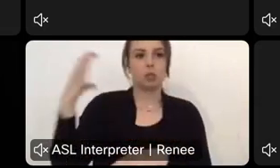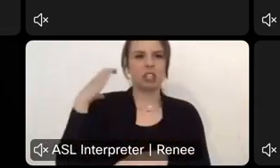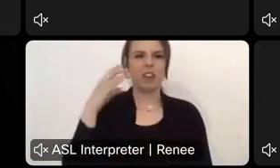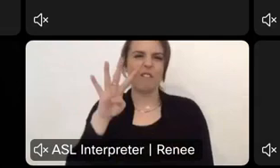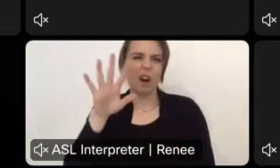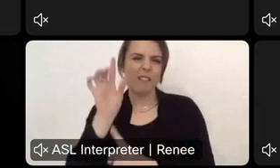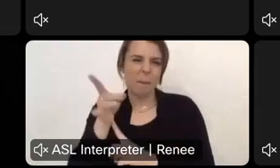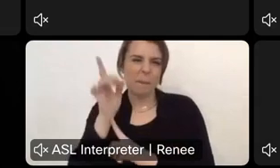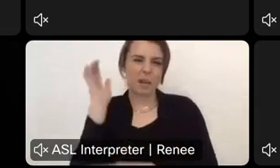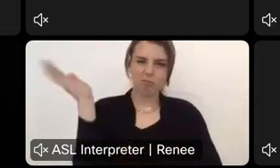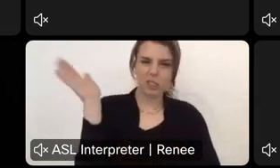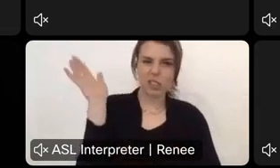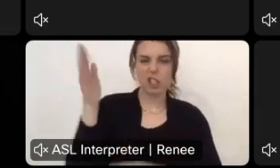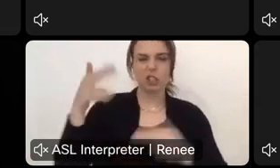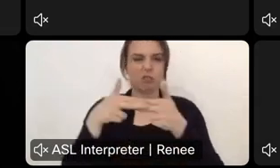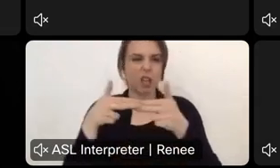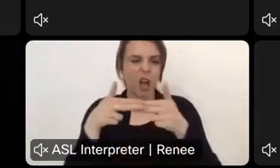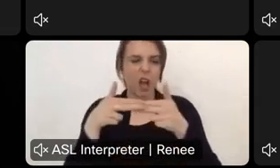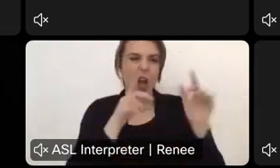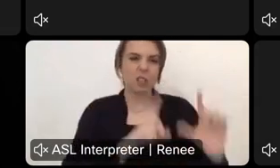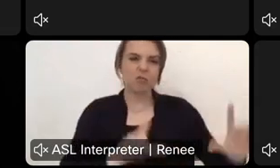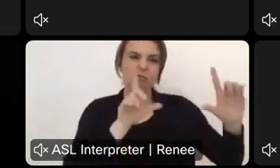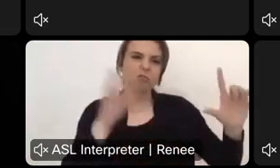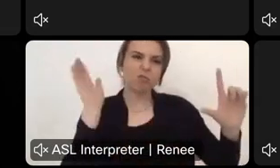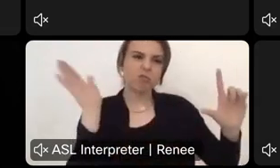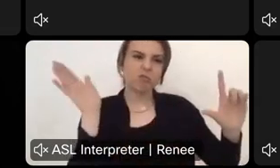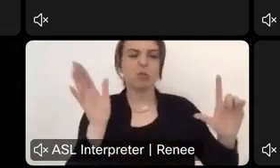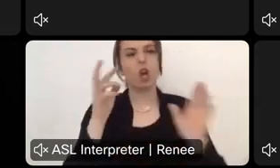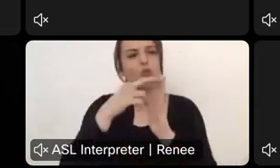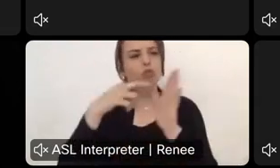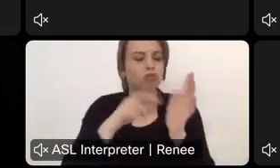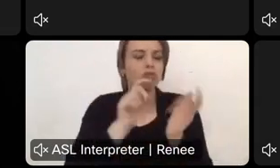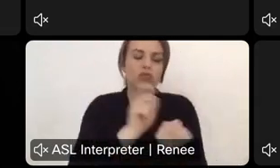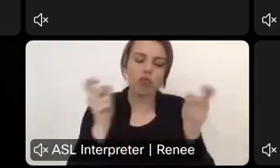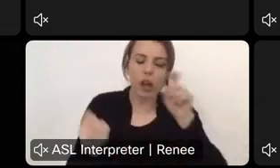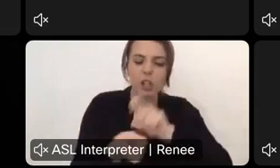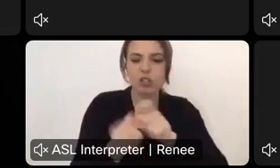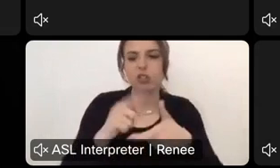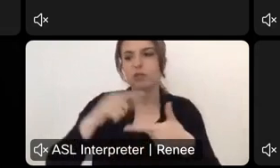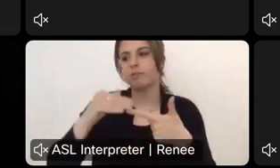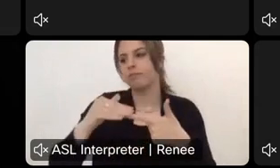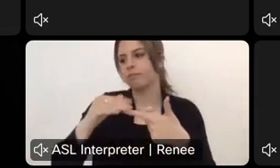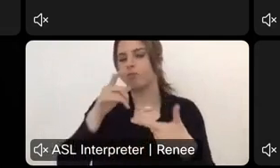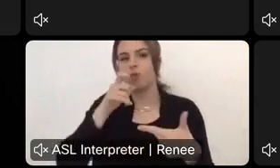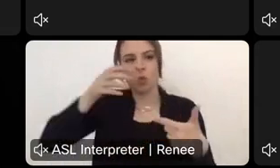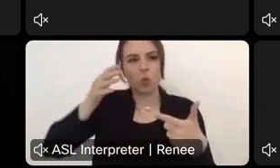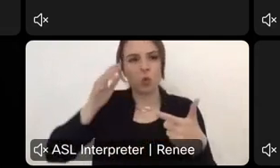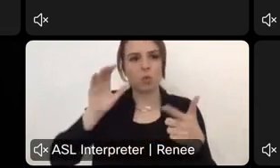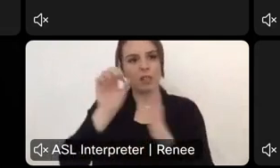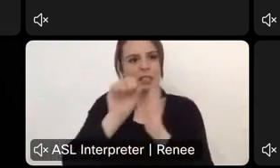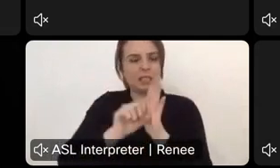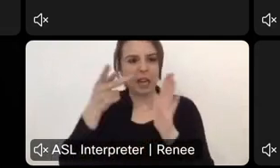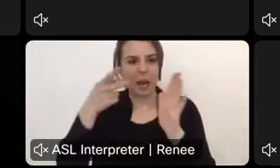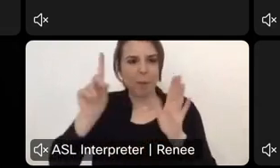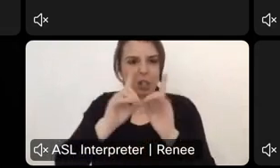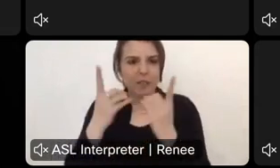a PowerPoint and kind of explain what we're doing with our rule changes. We'll talk about who we are as a state park division and